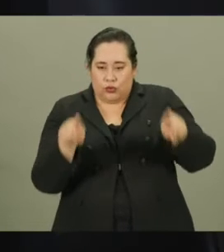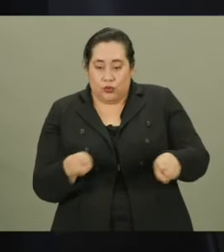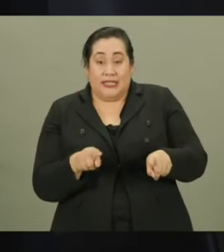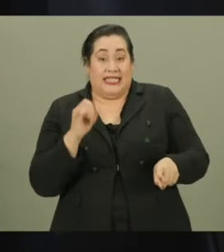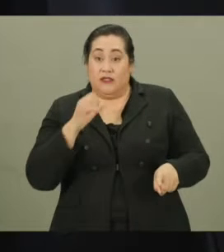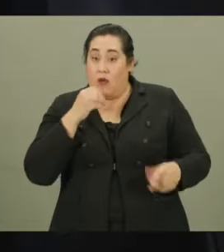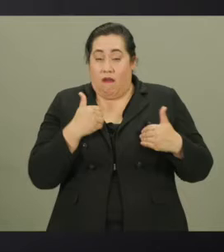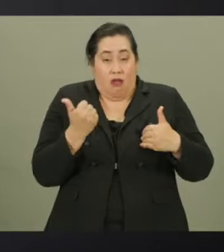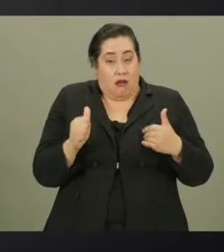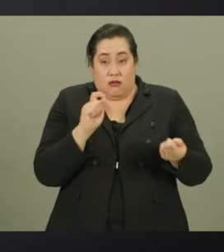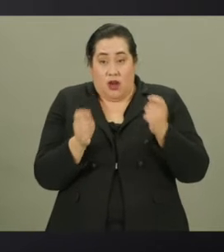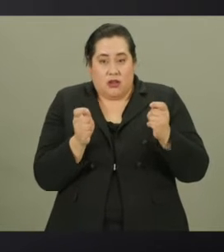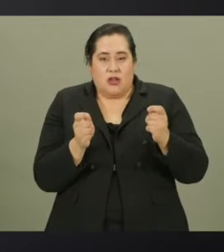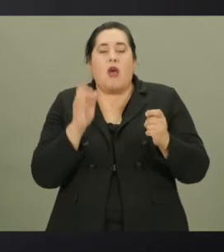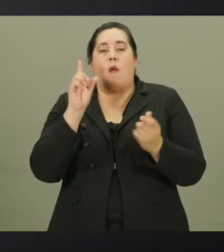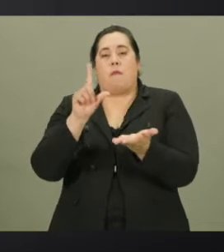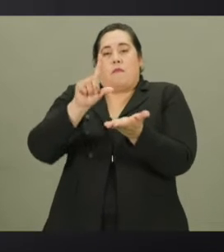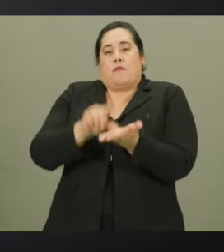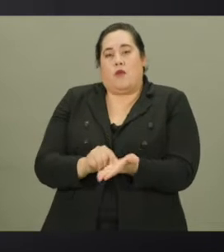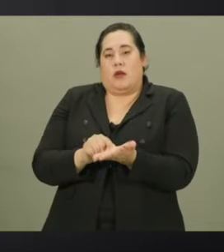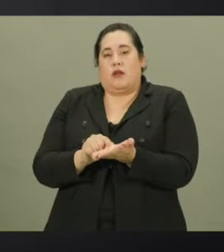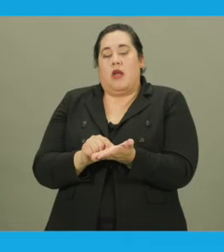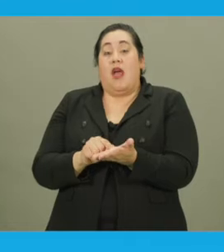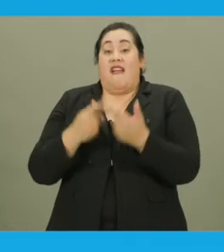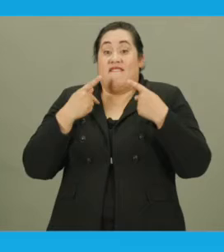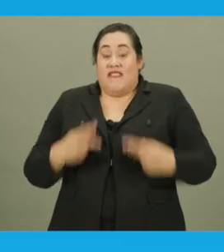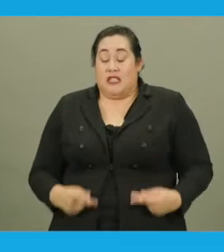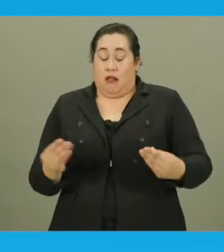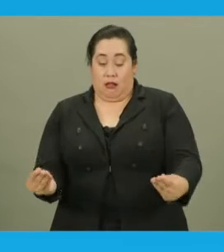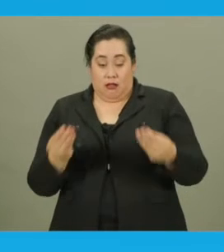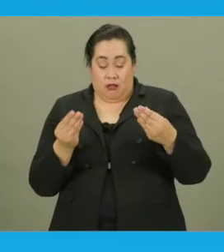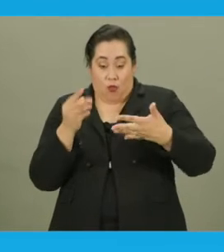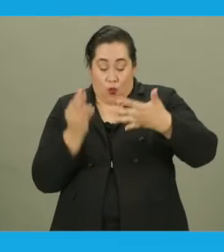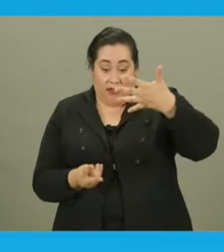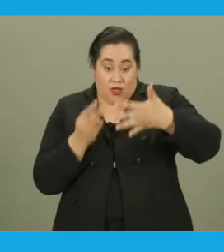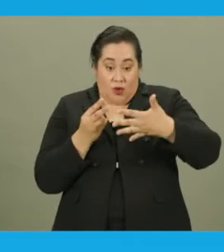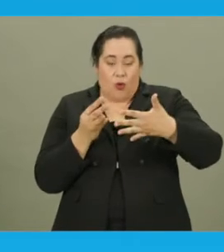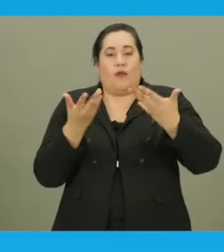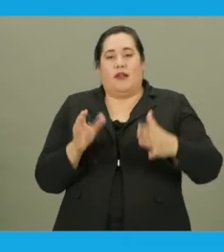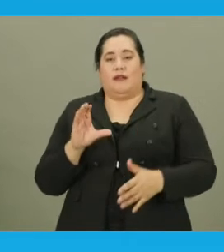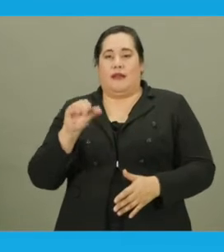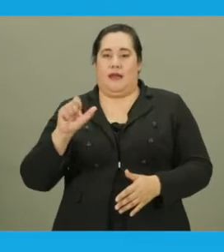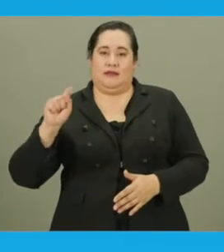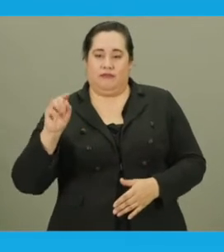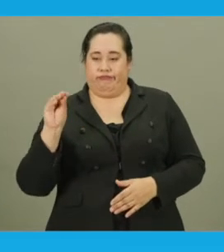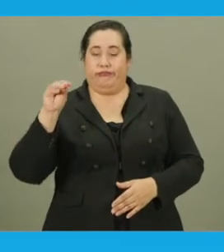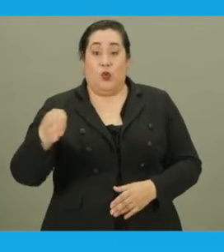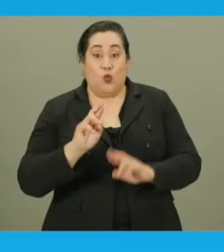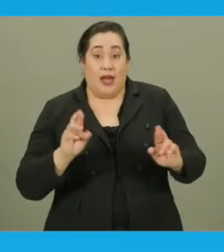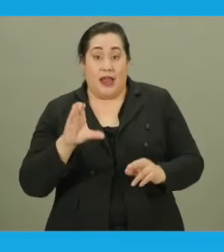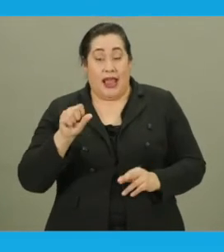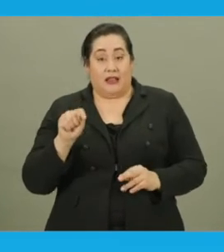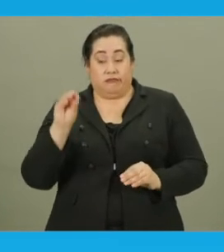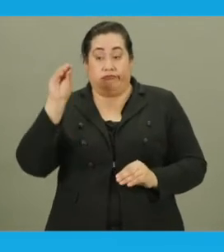screen and if they do not have any changes, they will then print the ballot to physically review before casting it. When they are ready